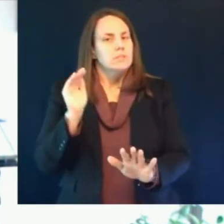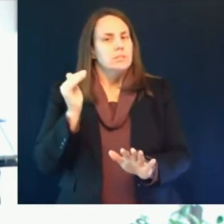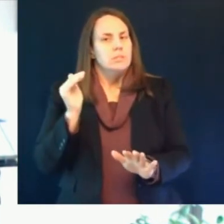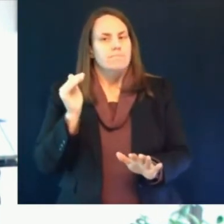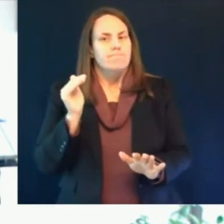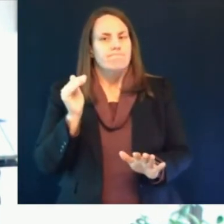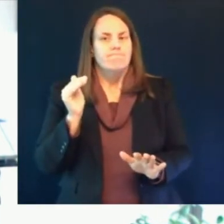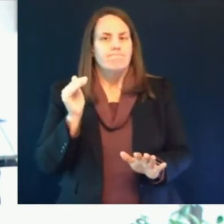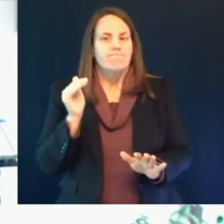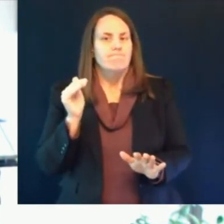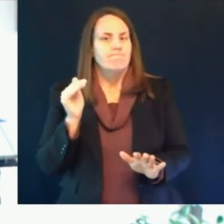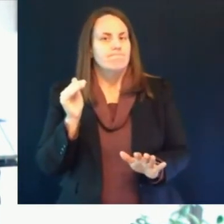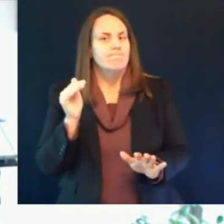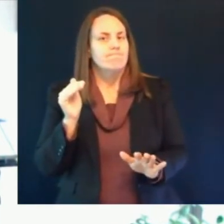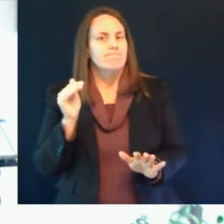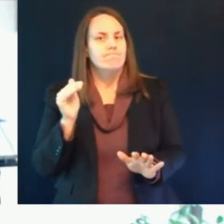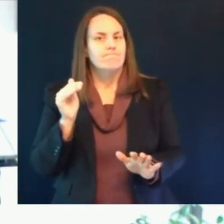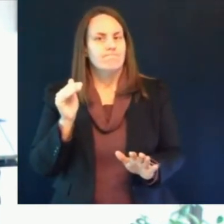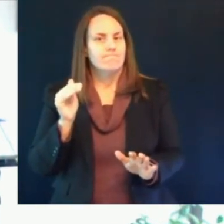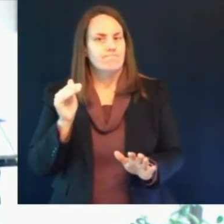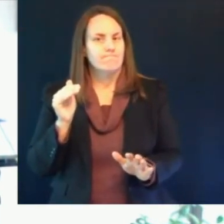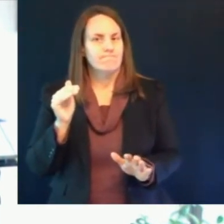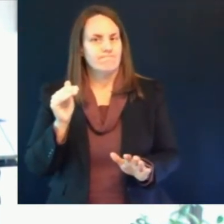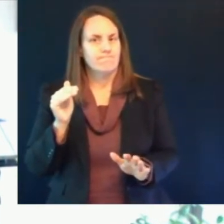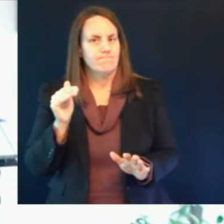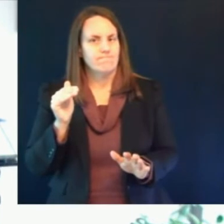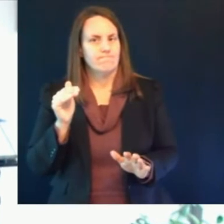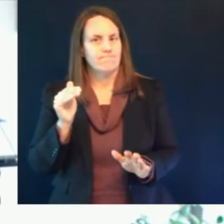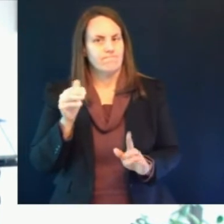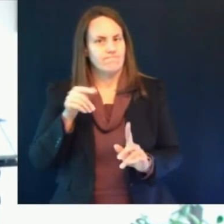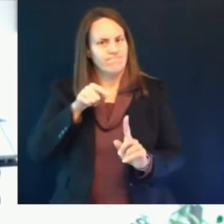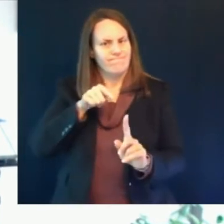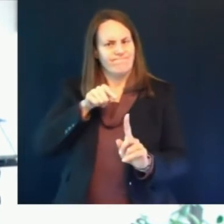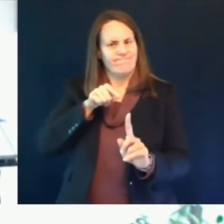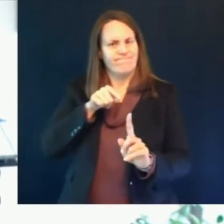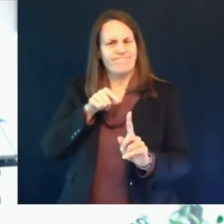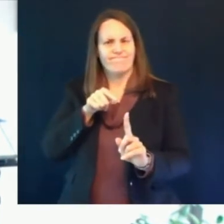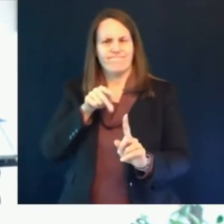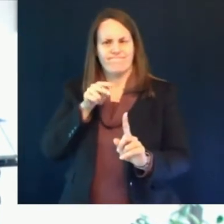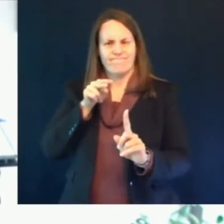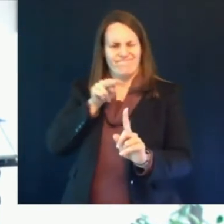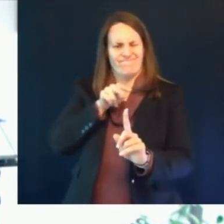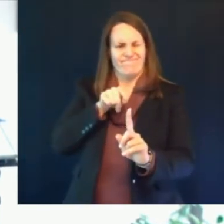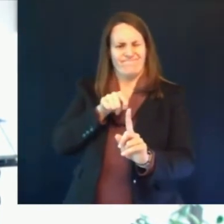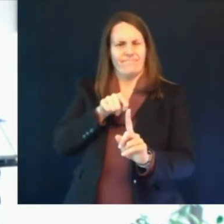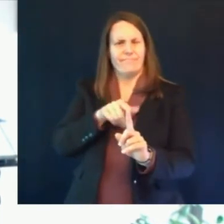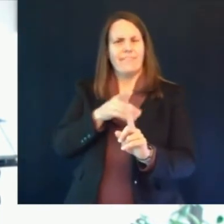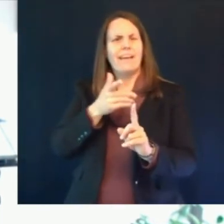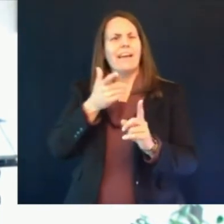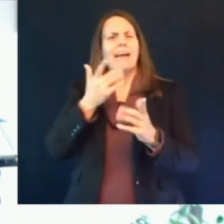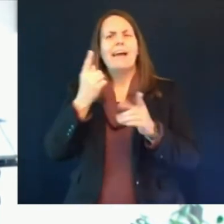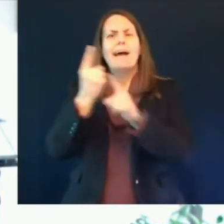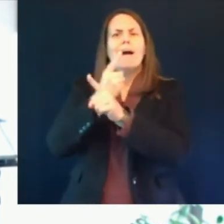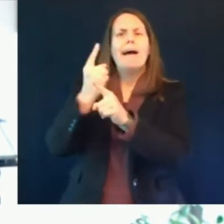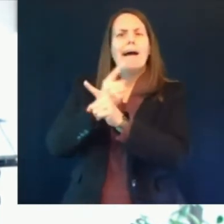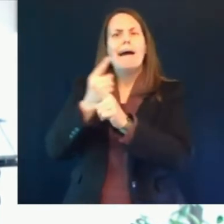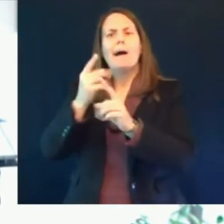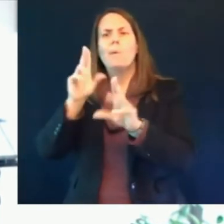a known complication of some other medications specifically heparin there is a